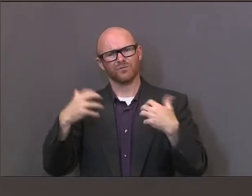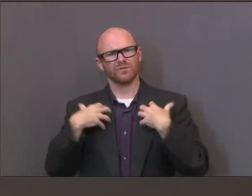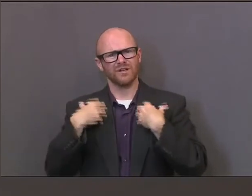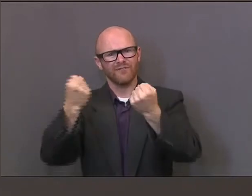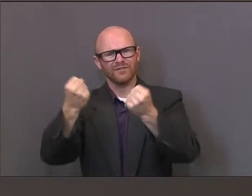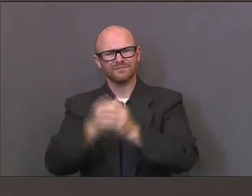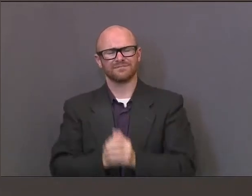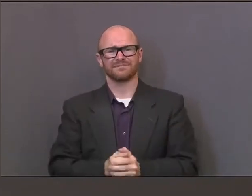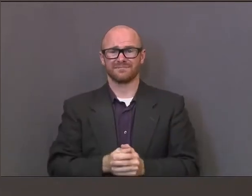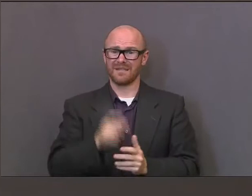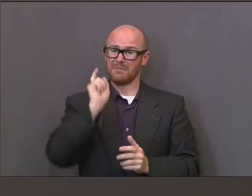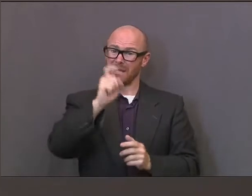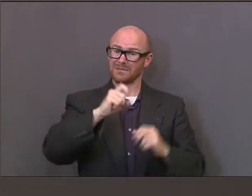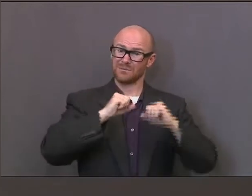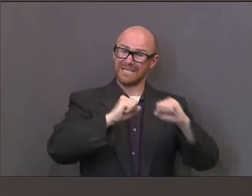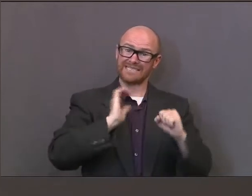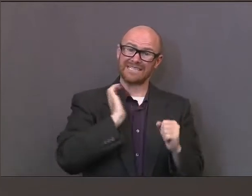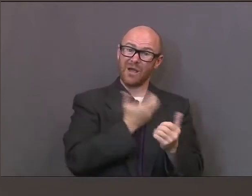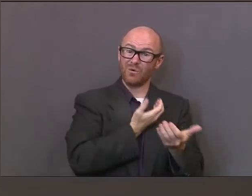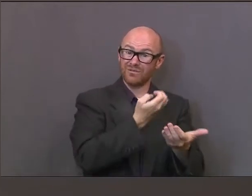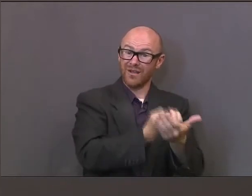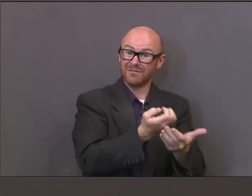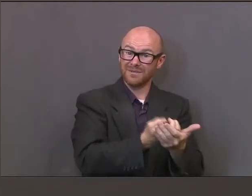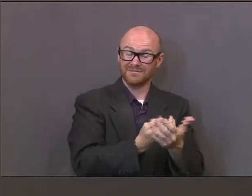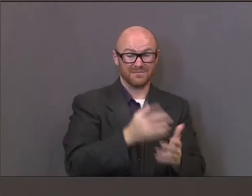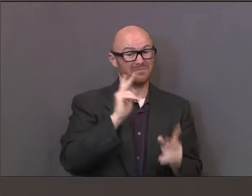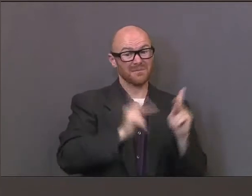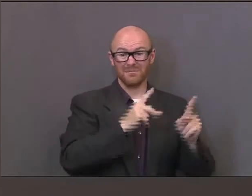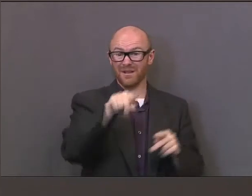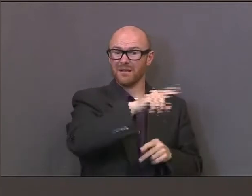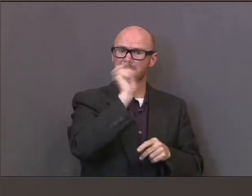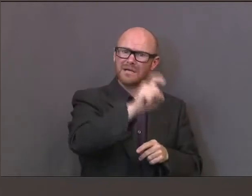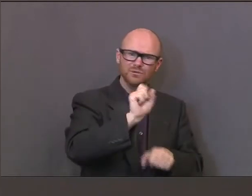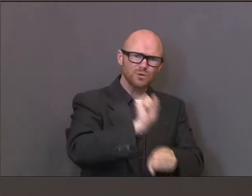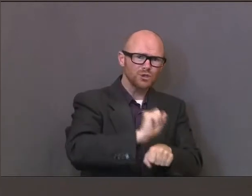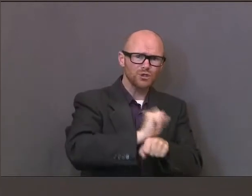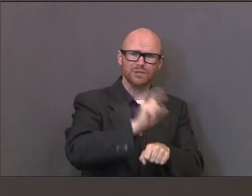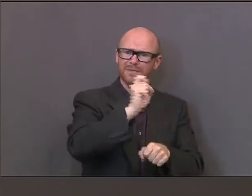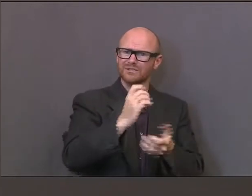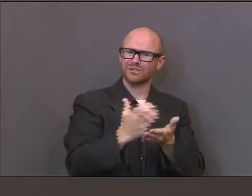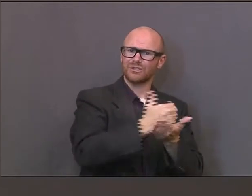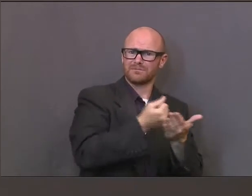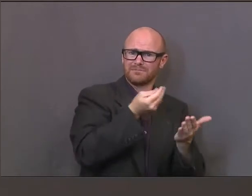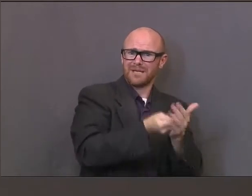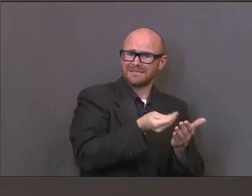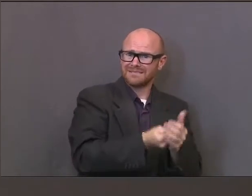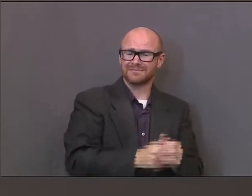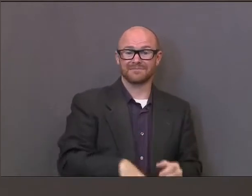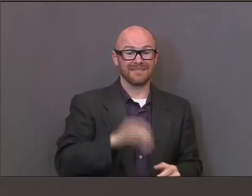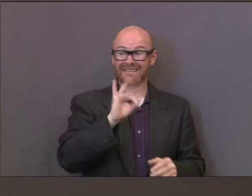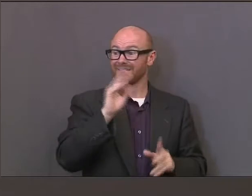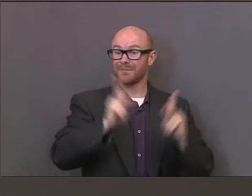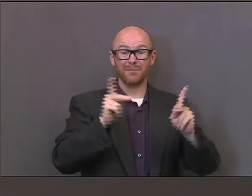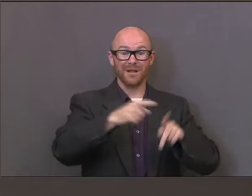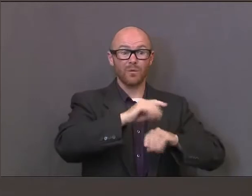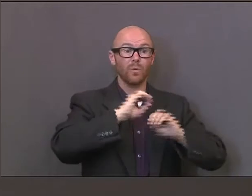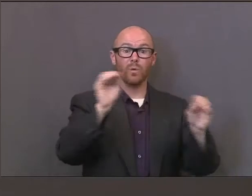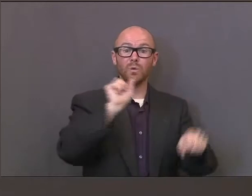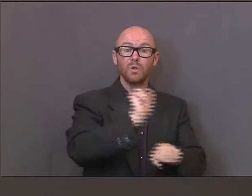a job and opportunity. We know that's a significant, serious issue, too, that causes other health problems, whether it be mental health or depression.